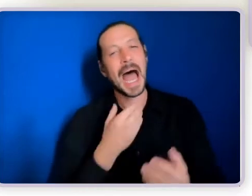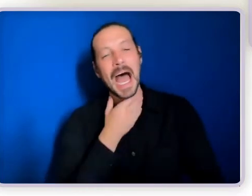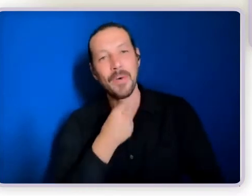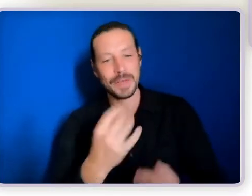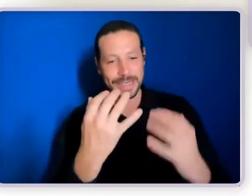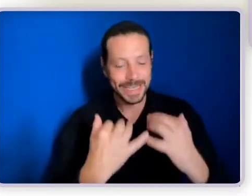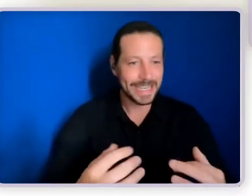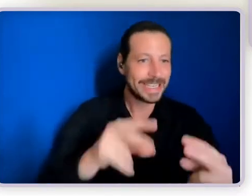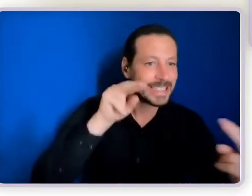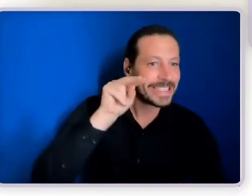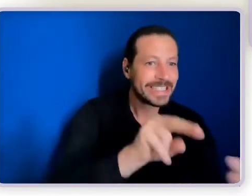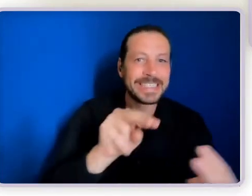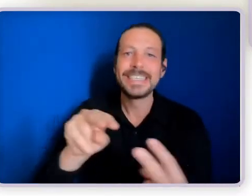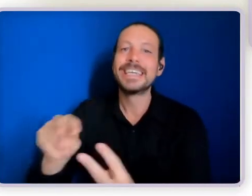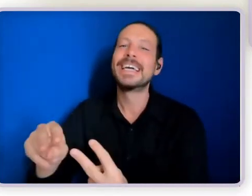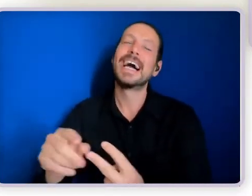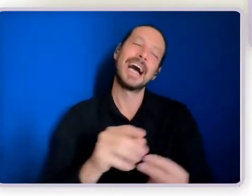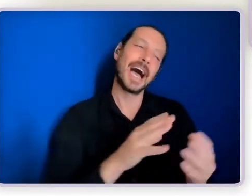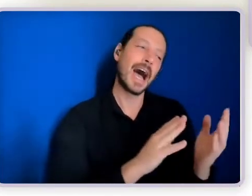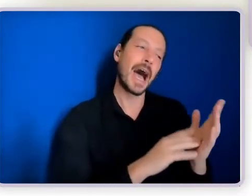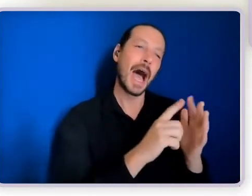Melissa alluded to, so perhaps one day.